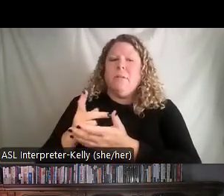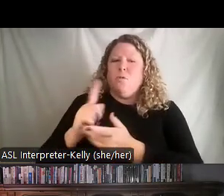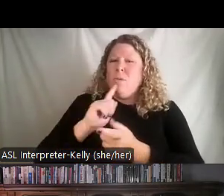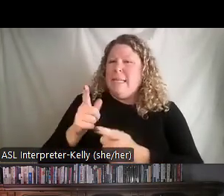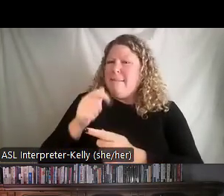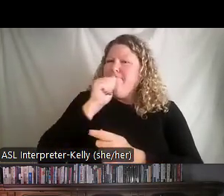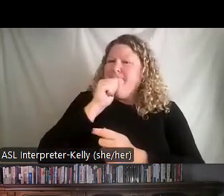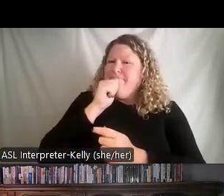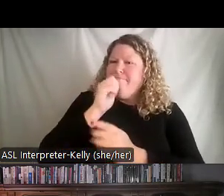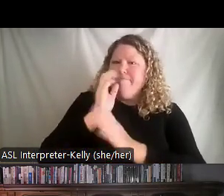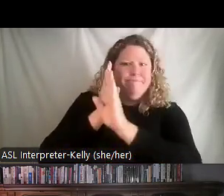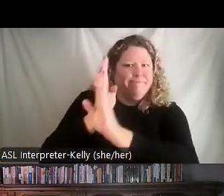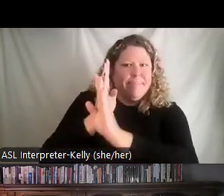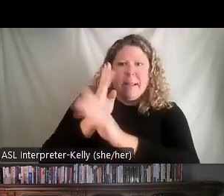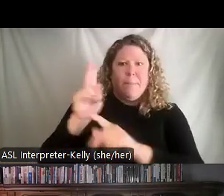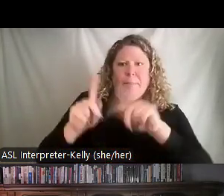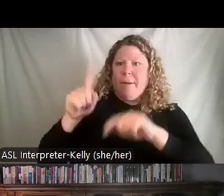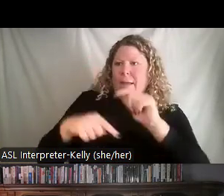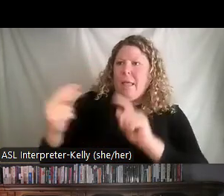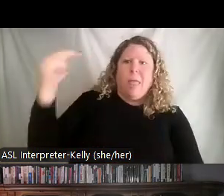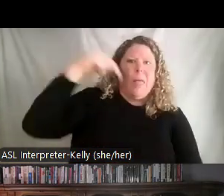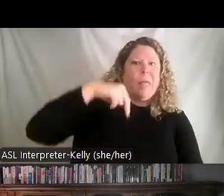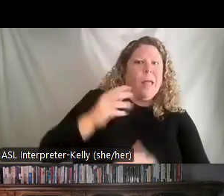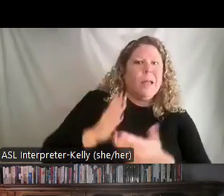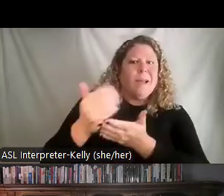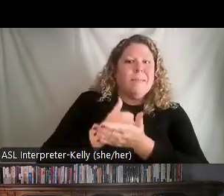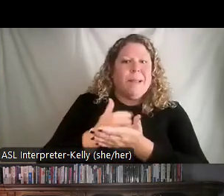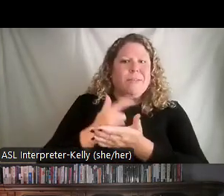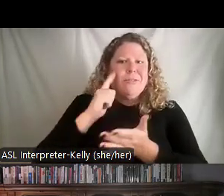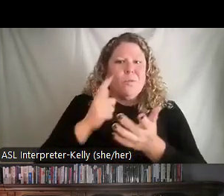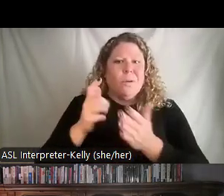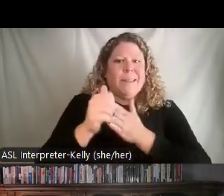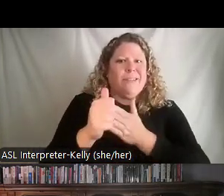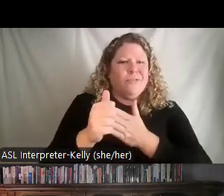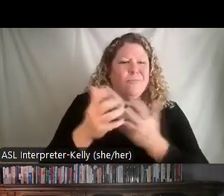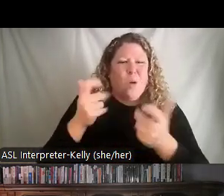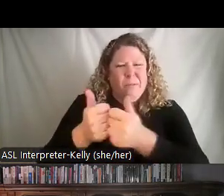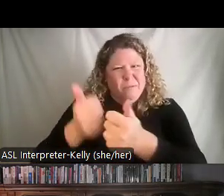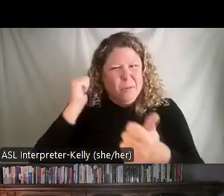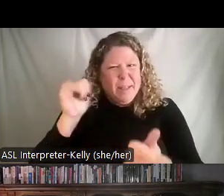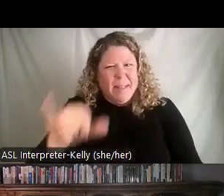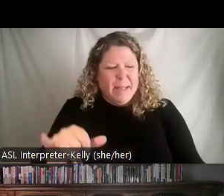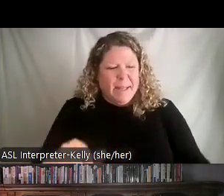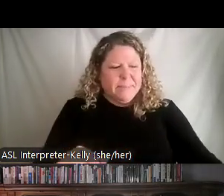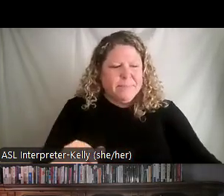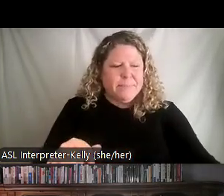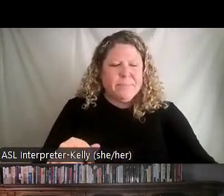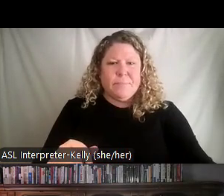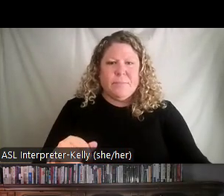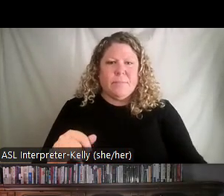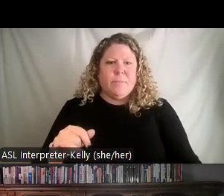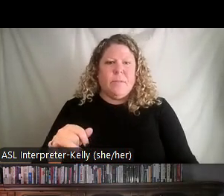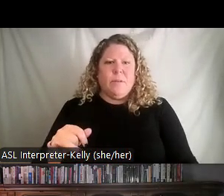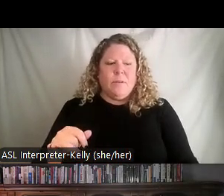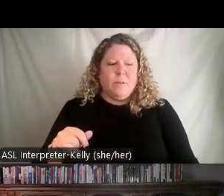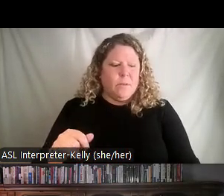are seen as a resource. What we want to do in lean leadership is we want to move away from that. So we want to prevent fires and where we